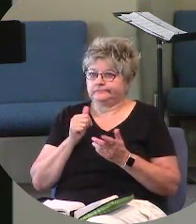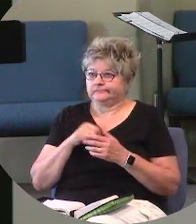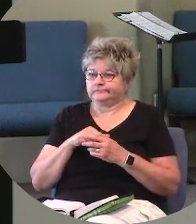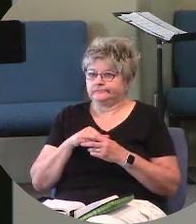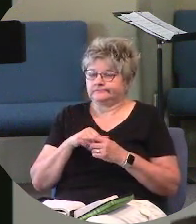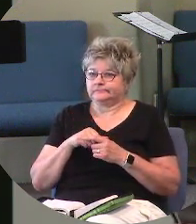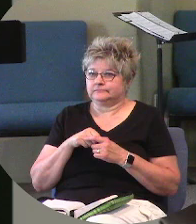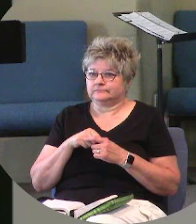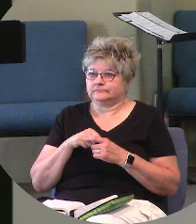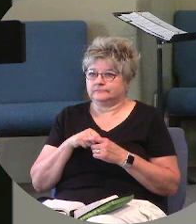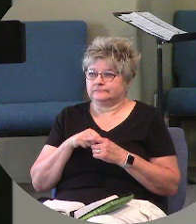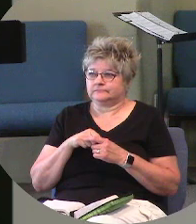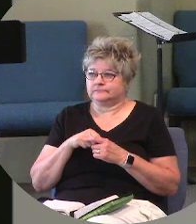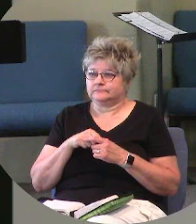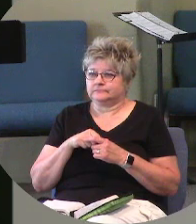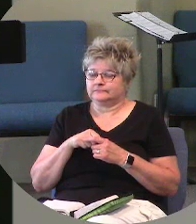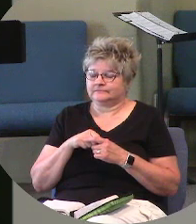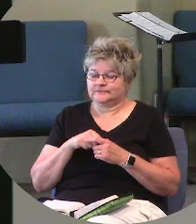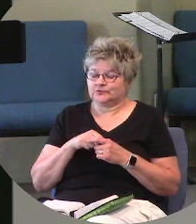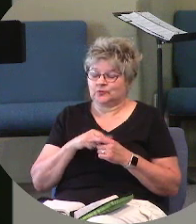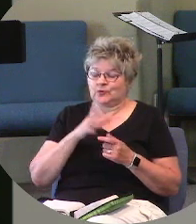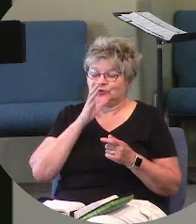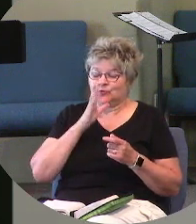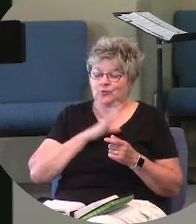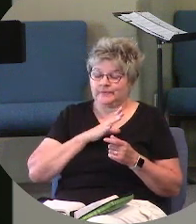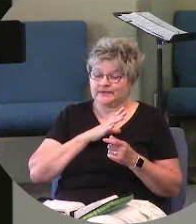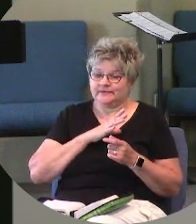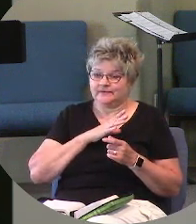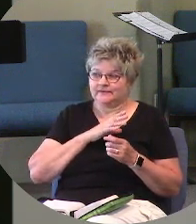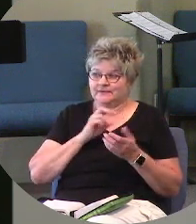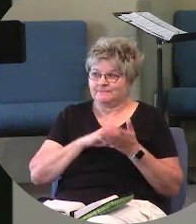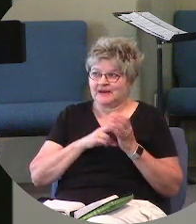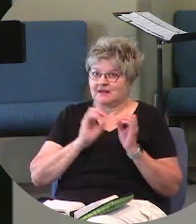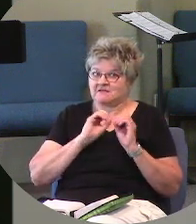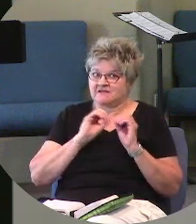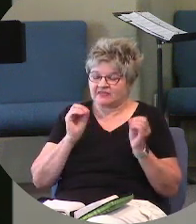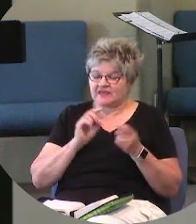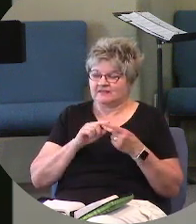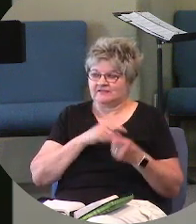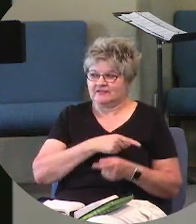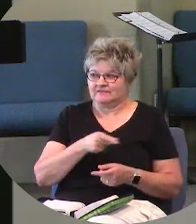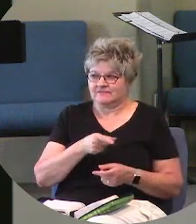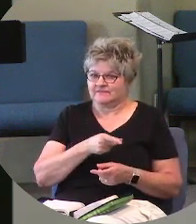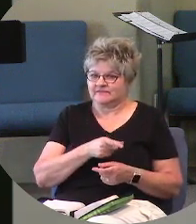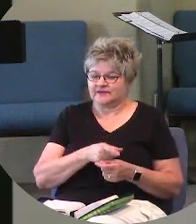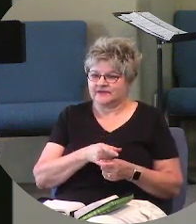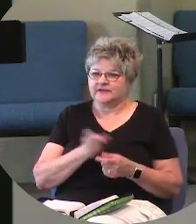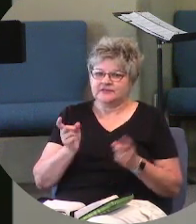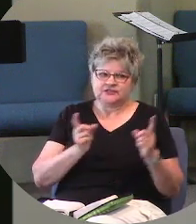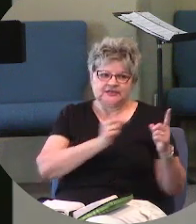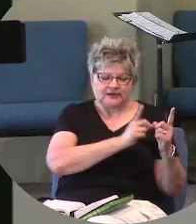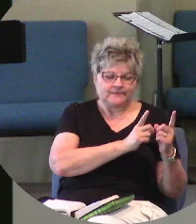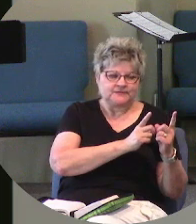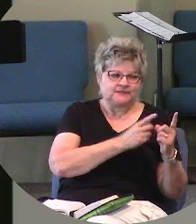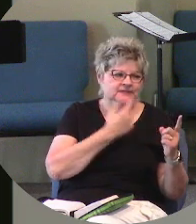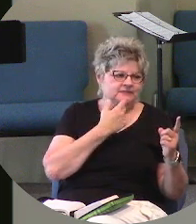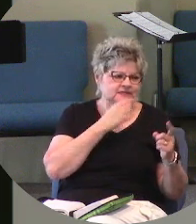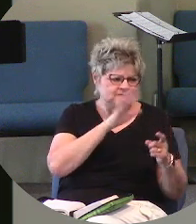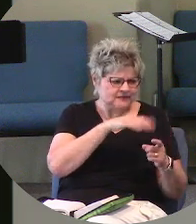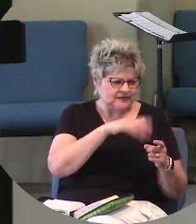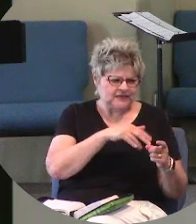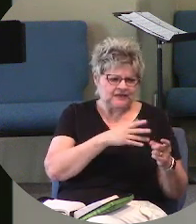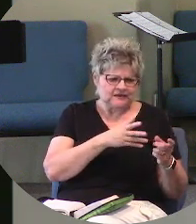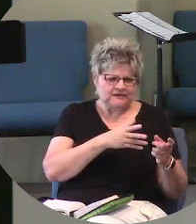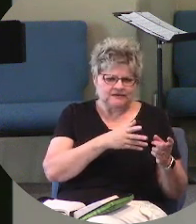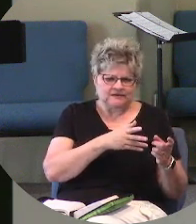wouldn't, she was nothing and no one to them. She comes in, comes into town, says what she says